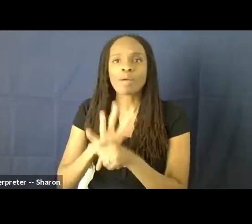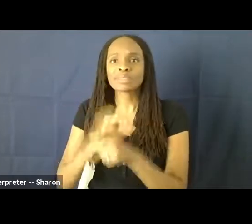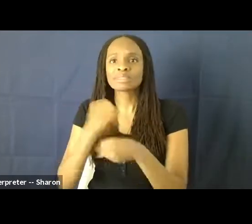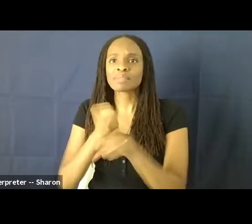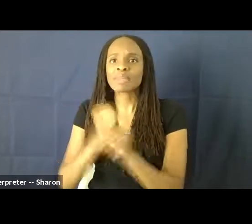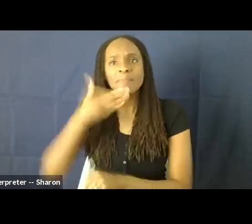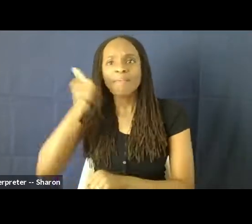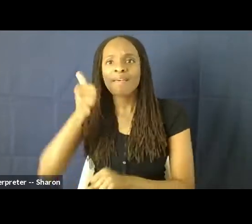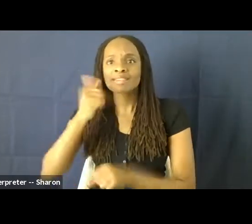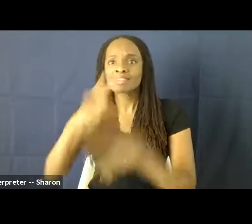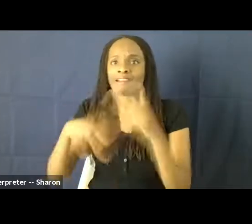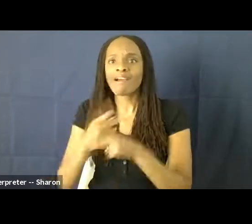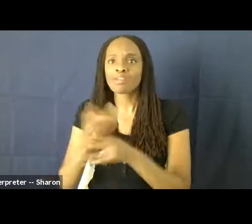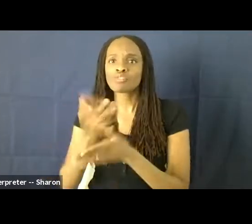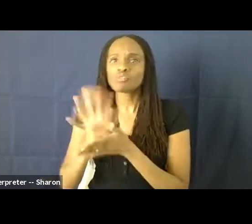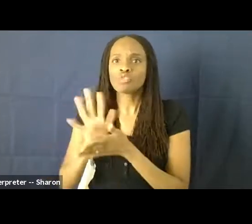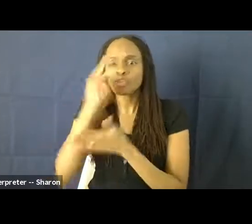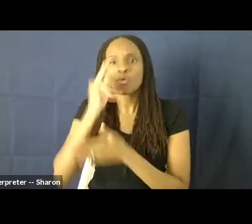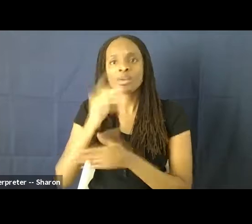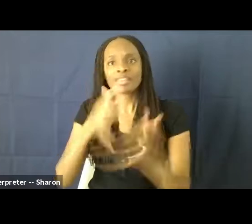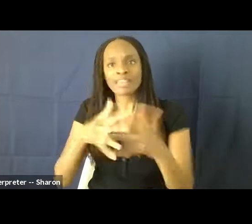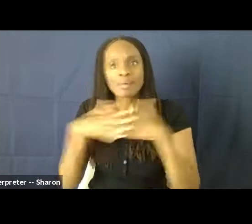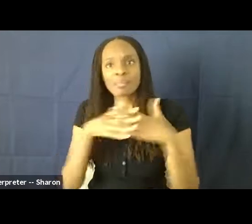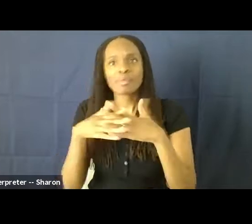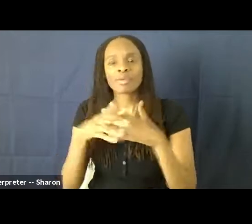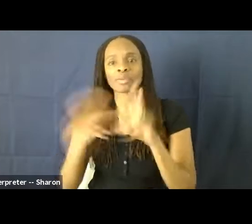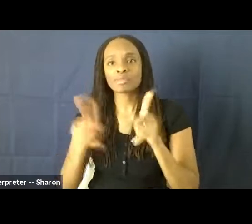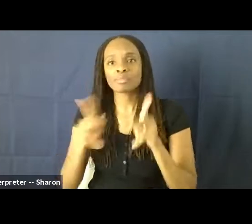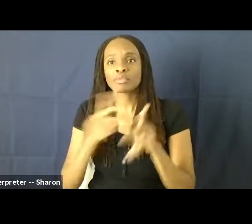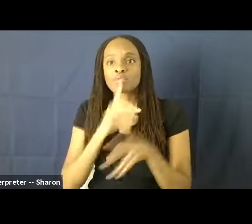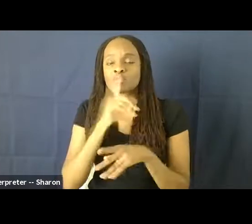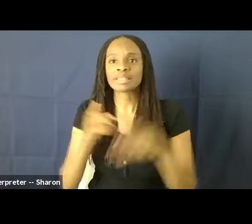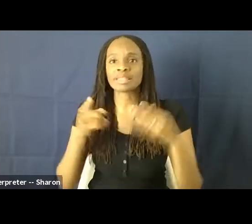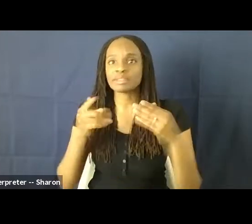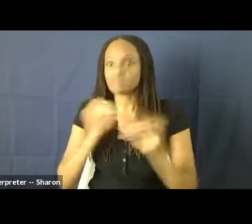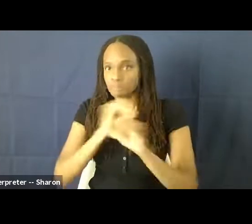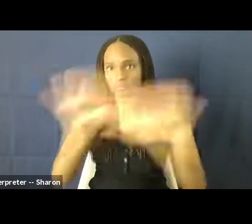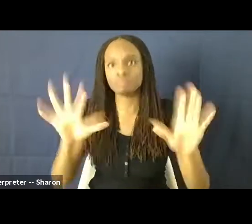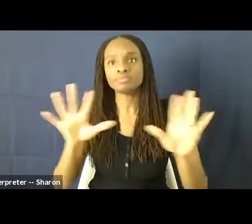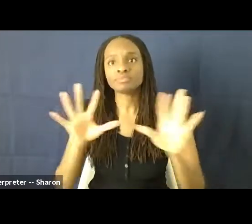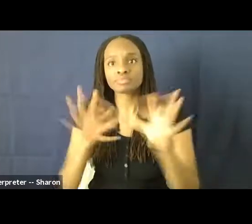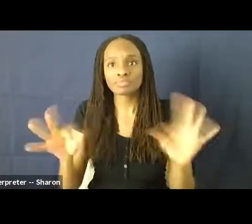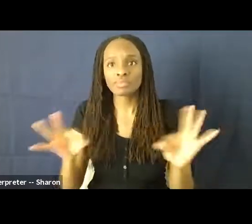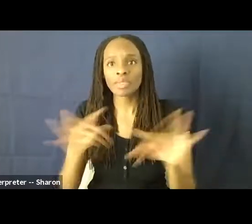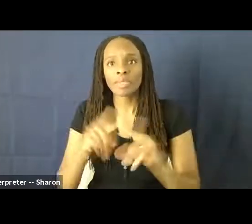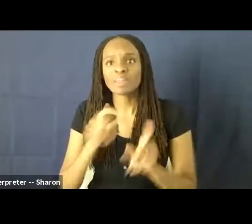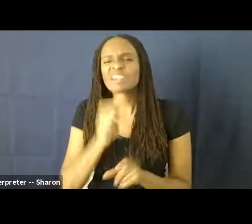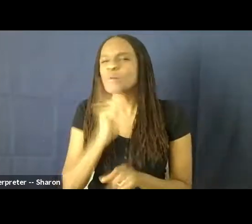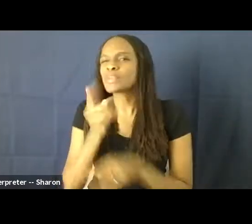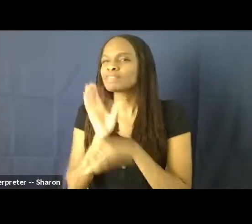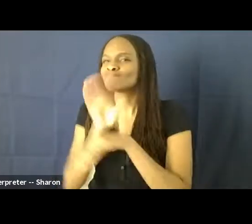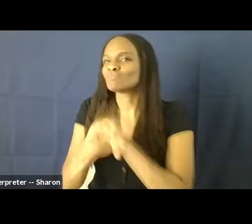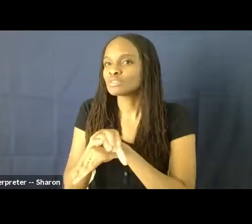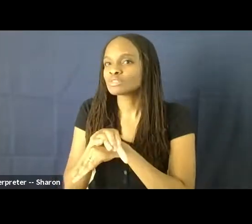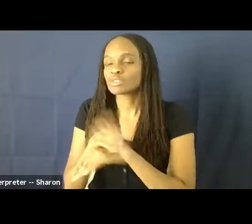for the American people. And it was this like very overt language. But it wasn't really enforced that much. And so you might be